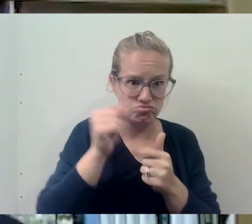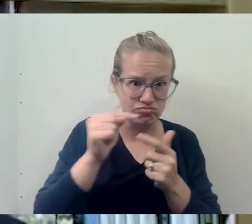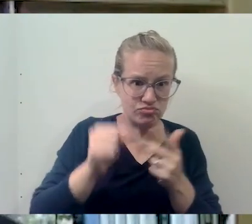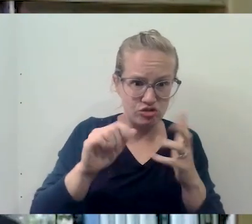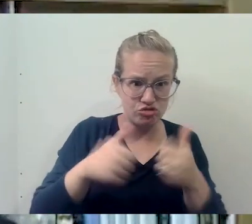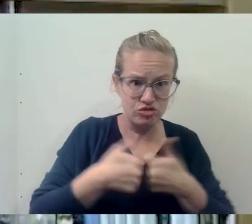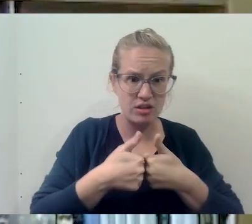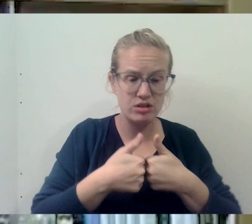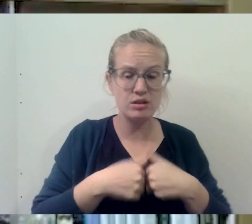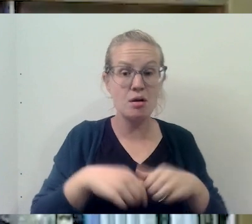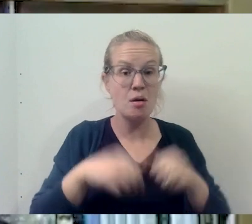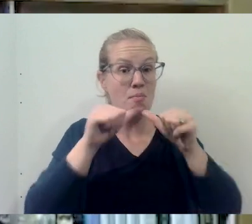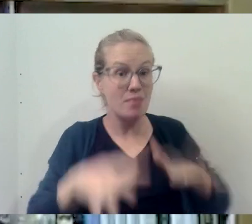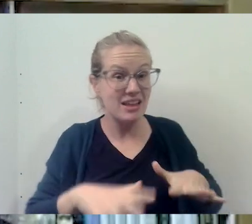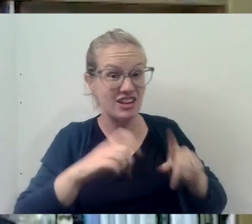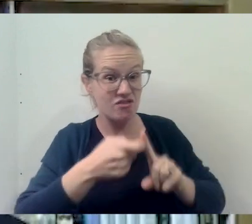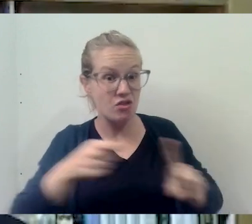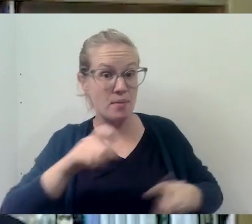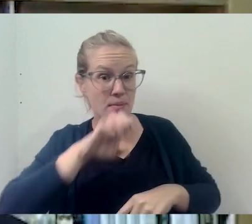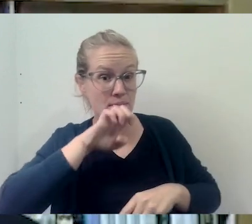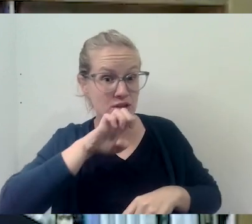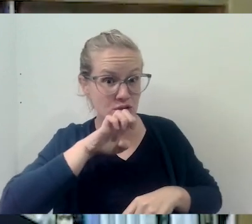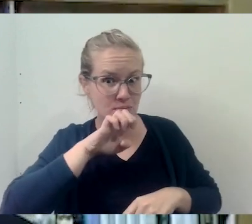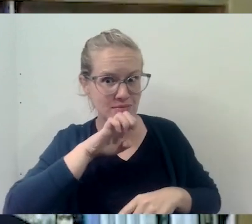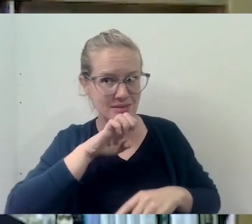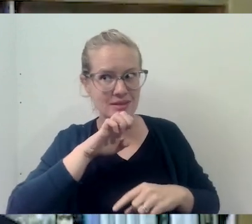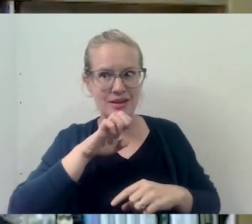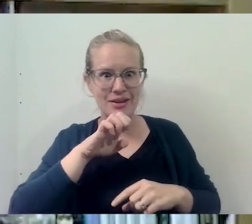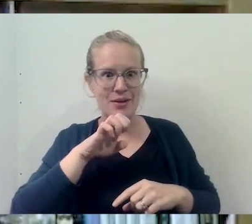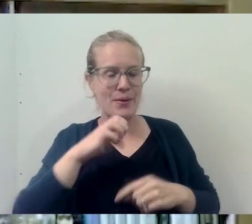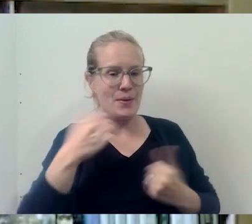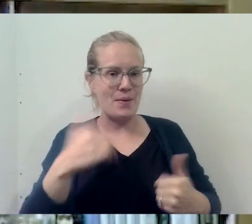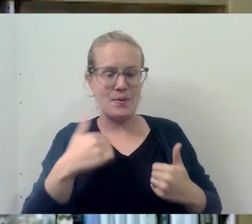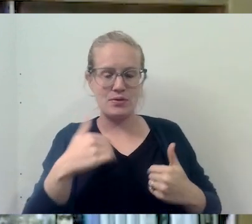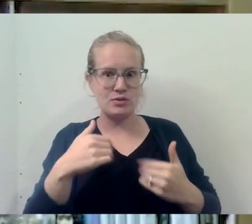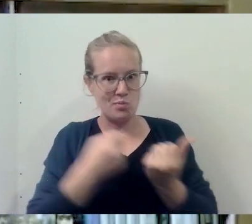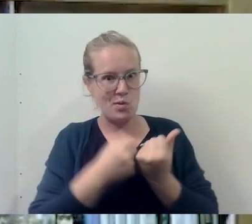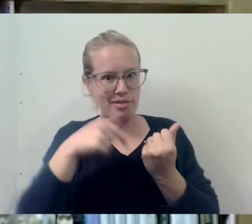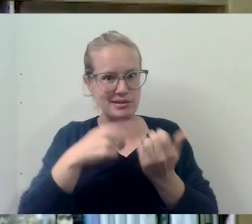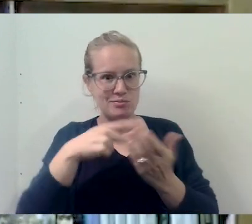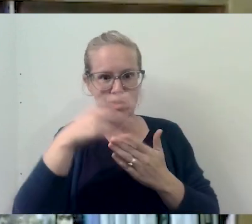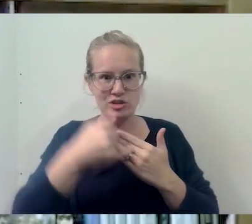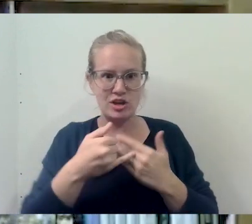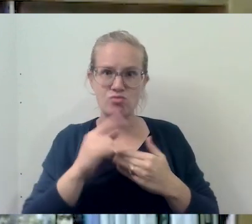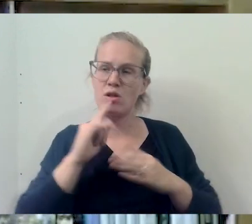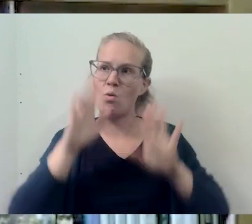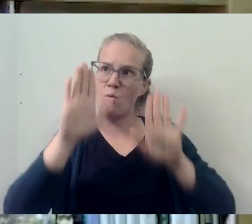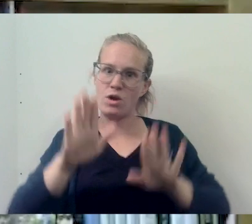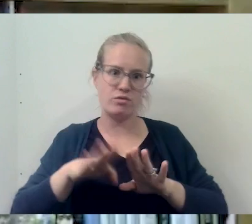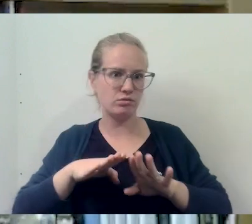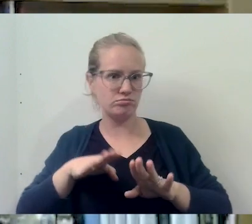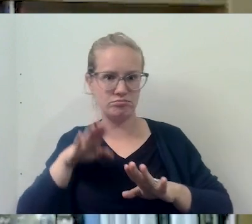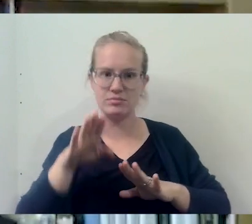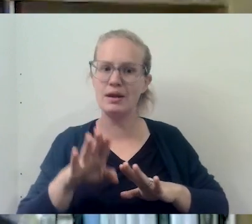get blessings from the bishops, I think, is such a wonderful step in the right direction.